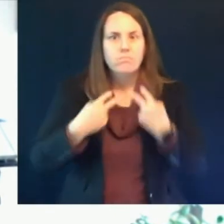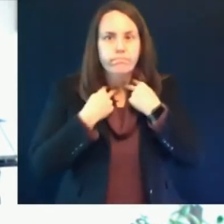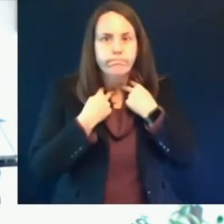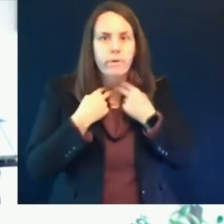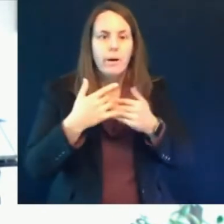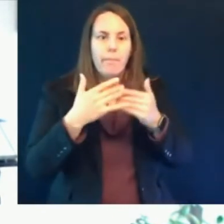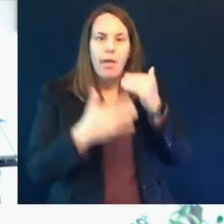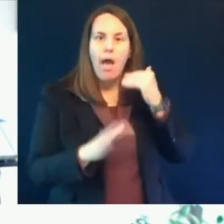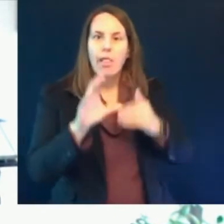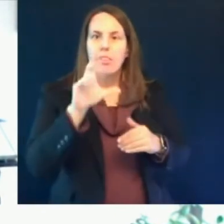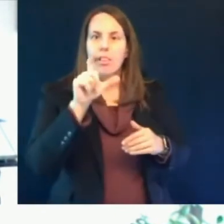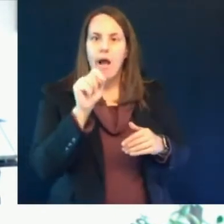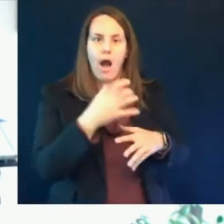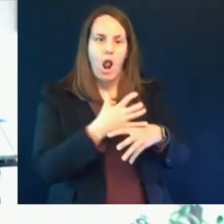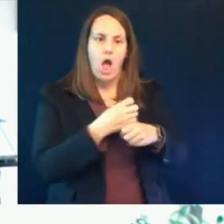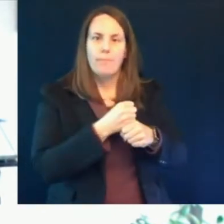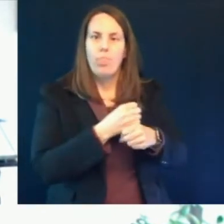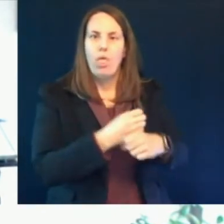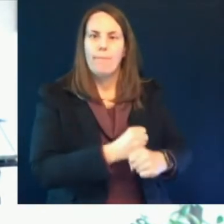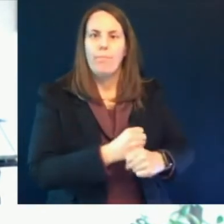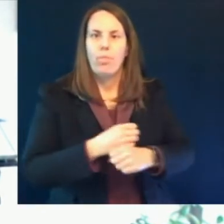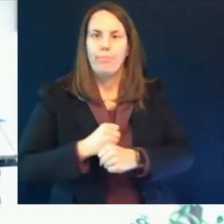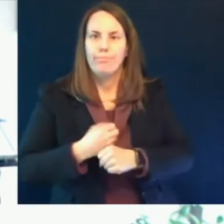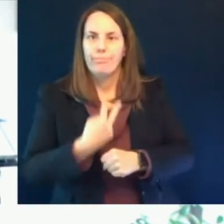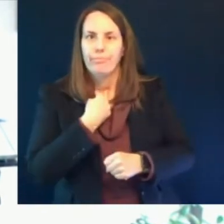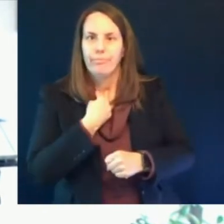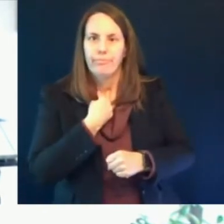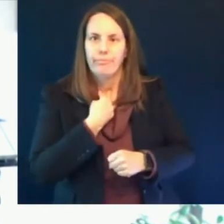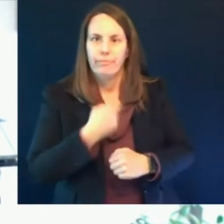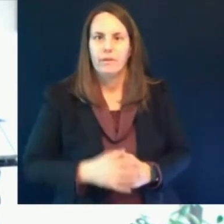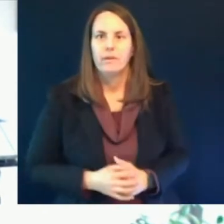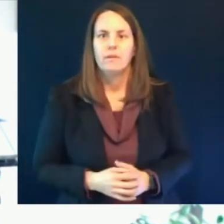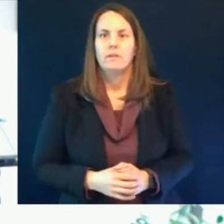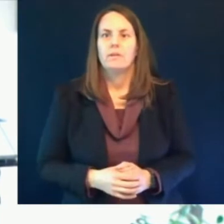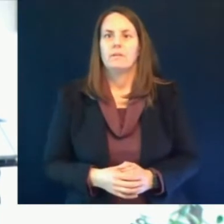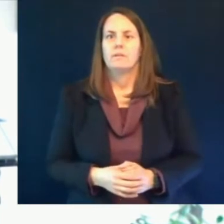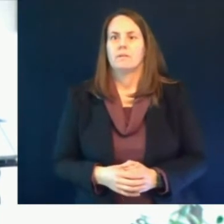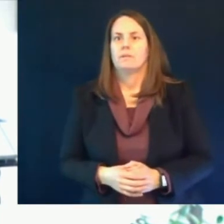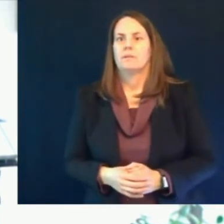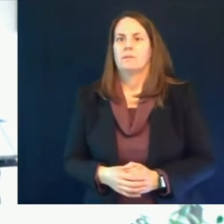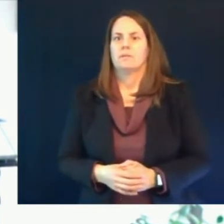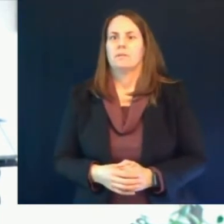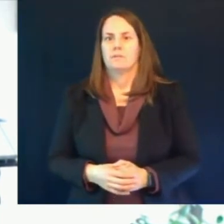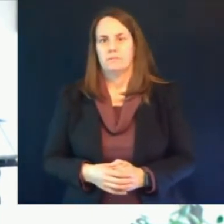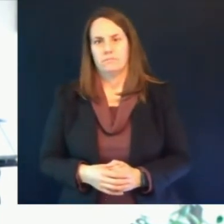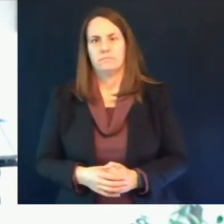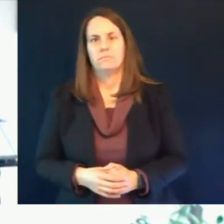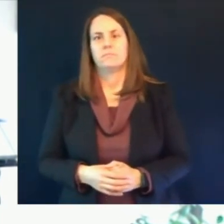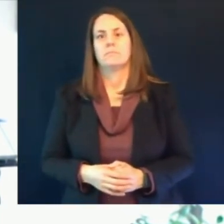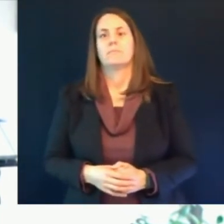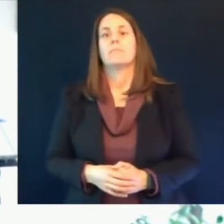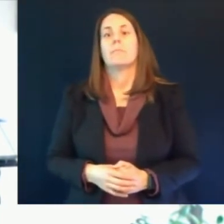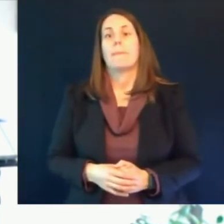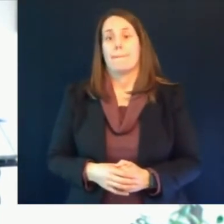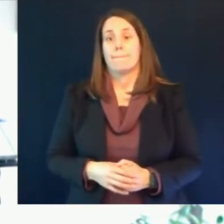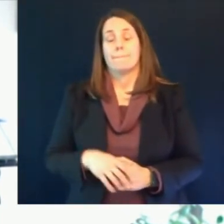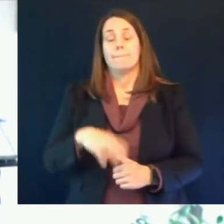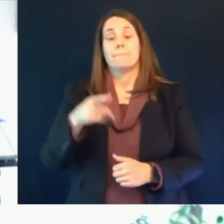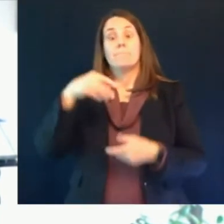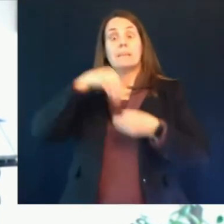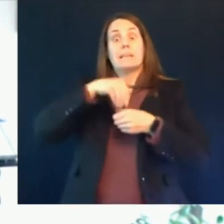system to be severely decreased or severely low so this is the same type of